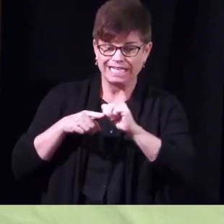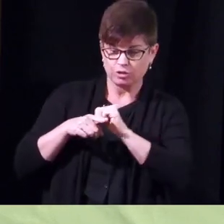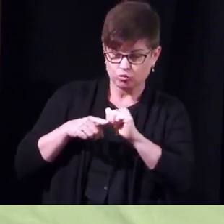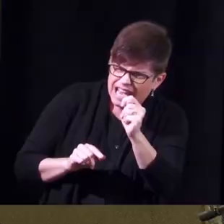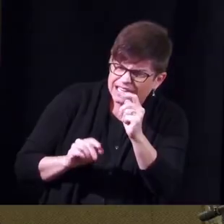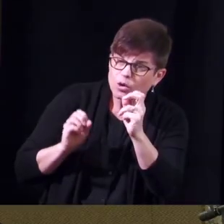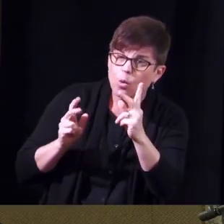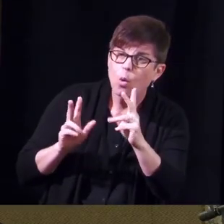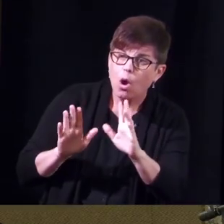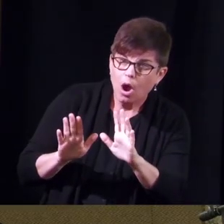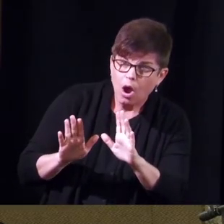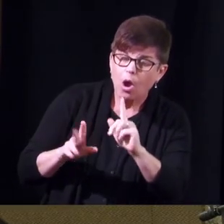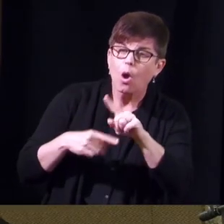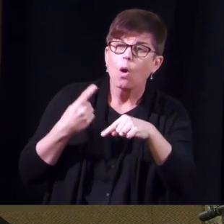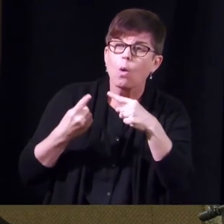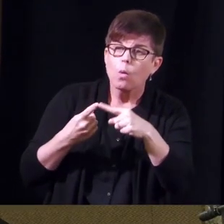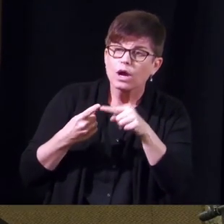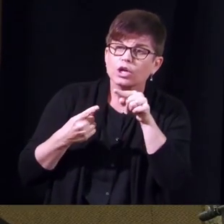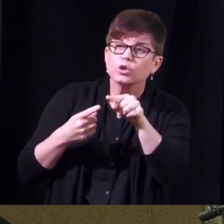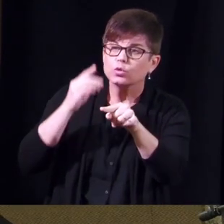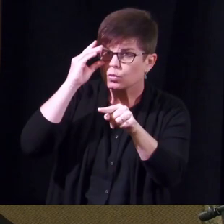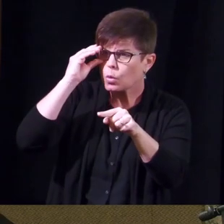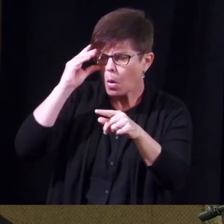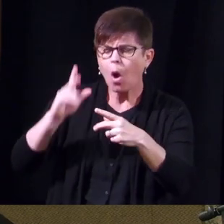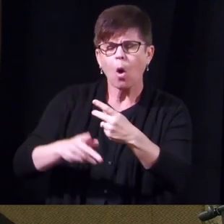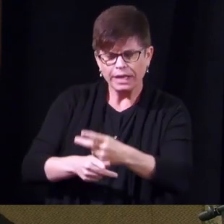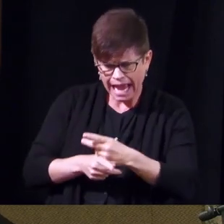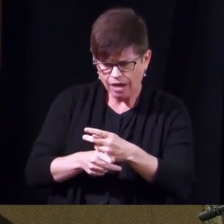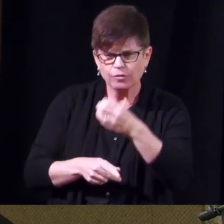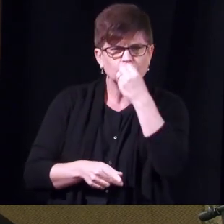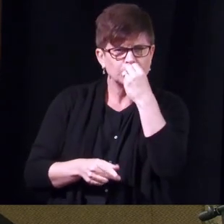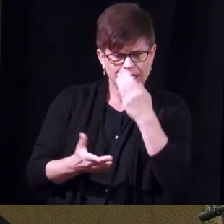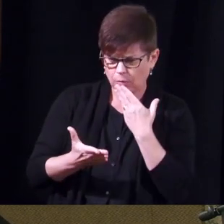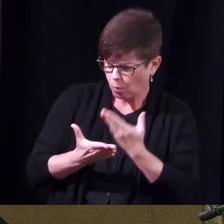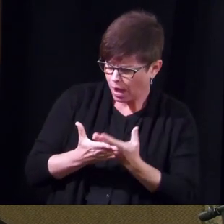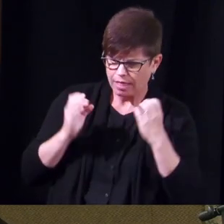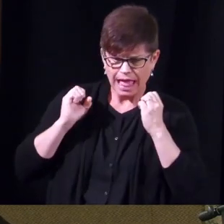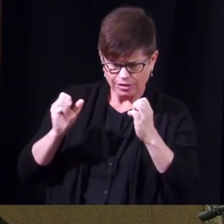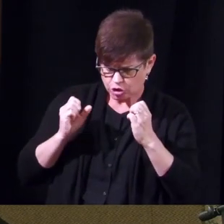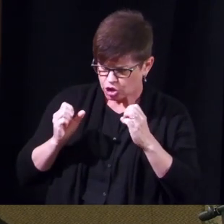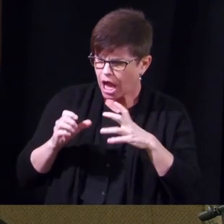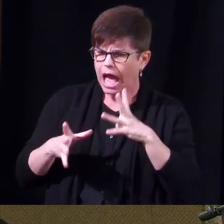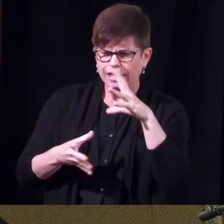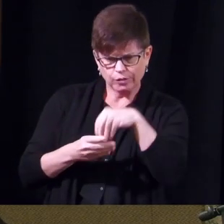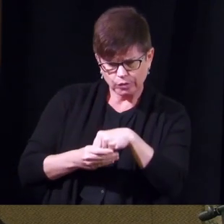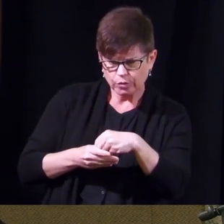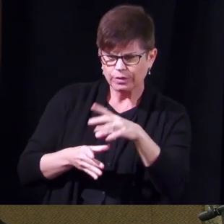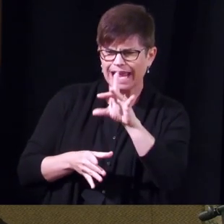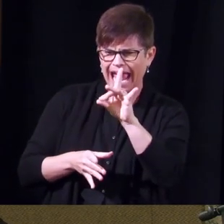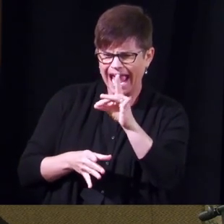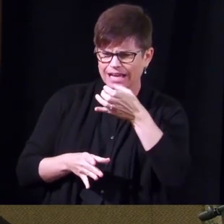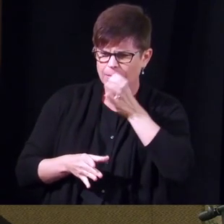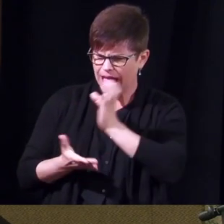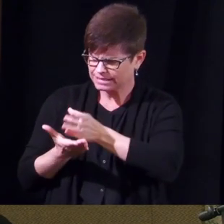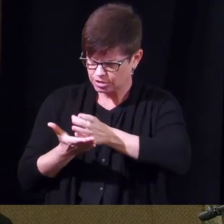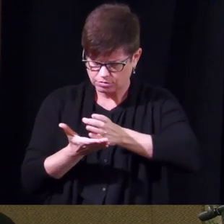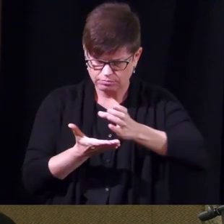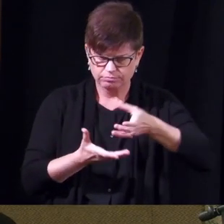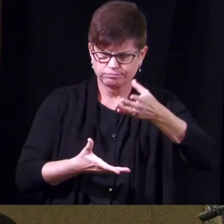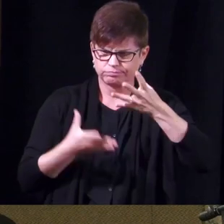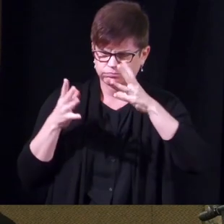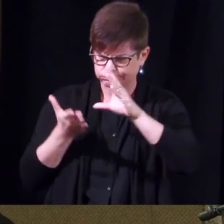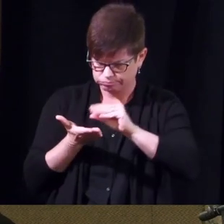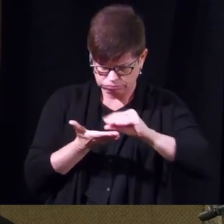when you are careful with your diet and exercise including eight glasses of water a day but